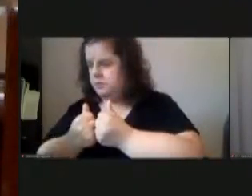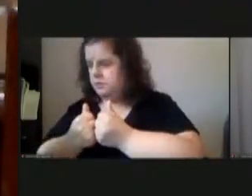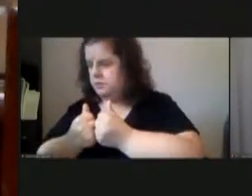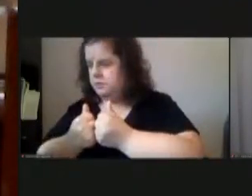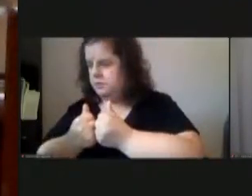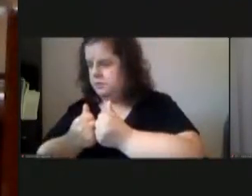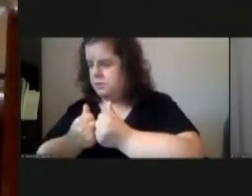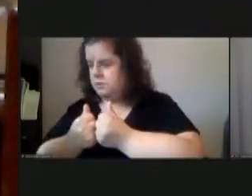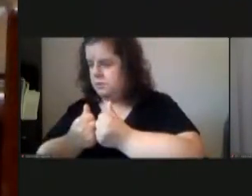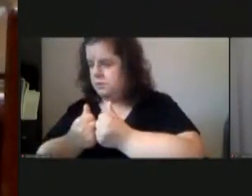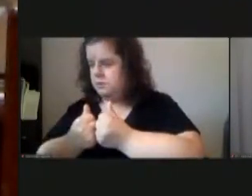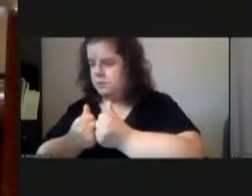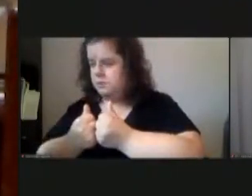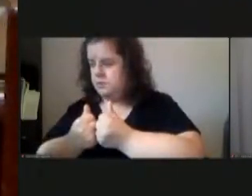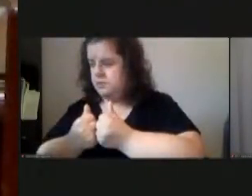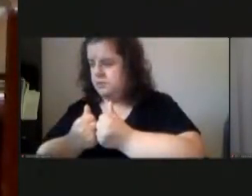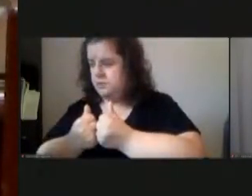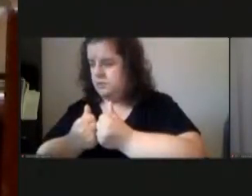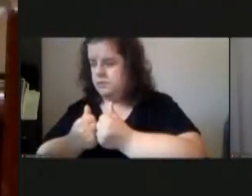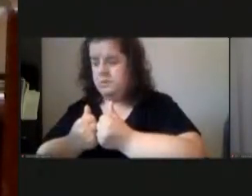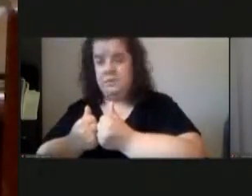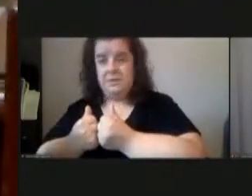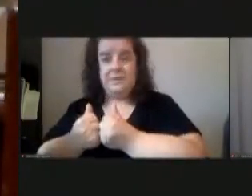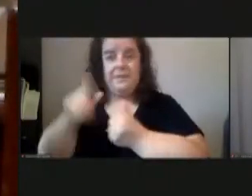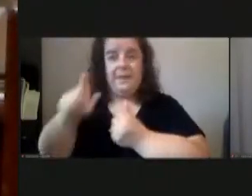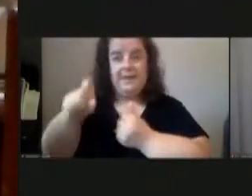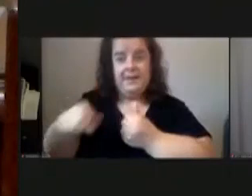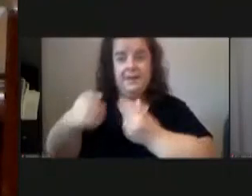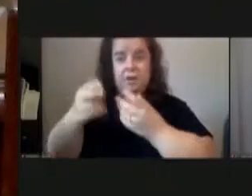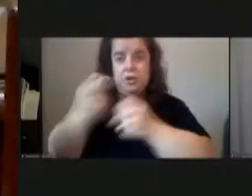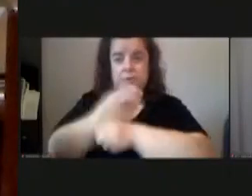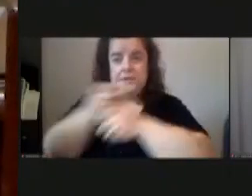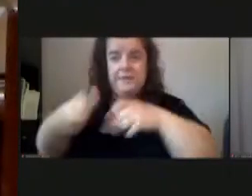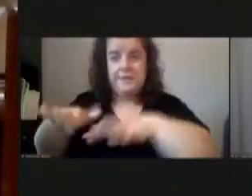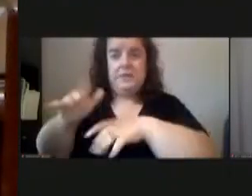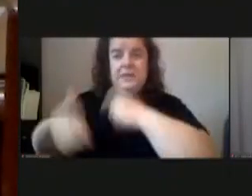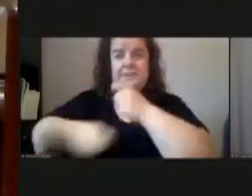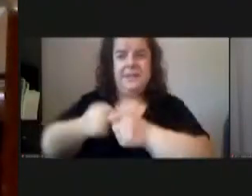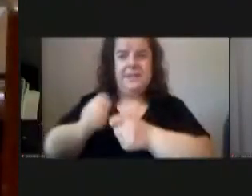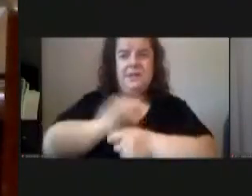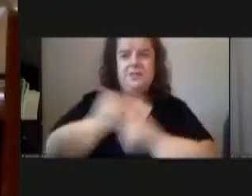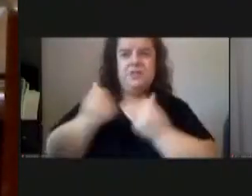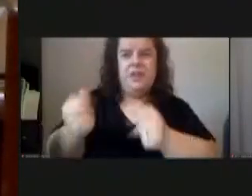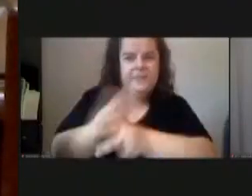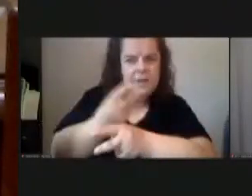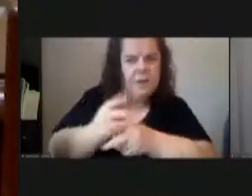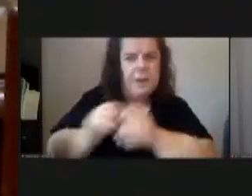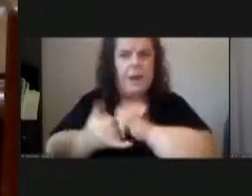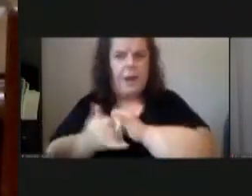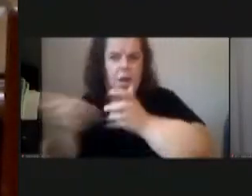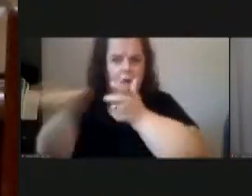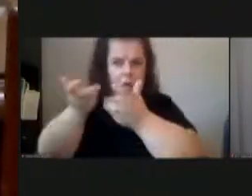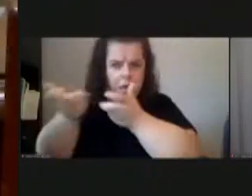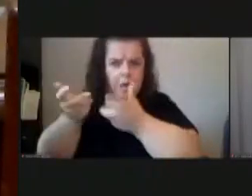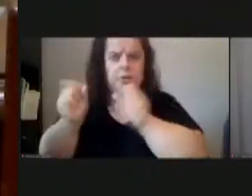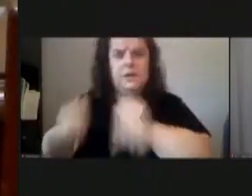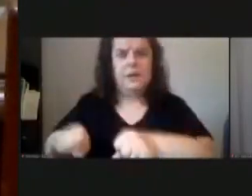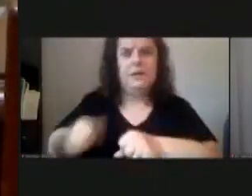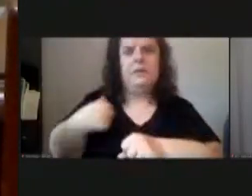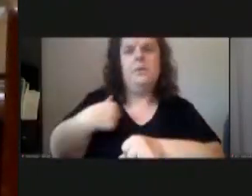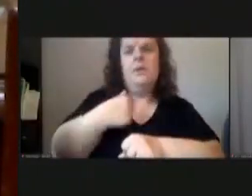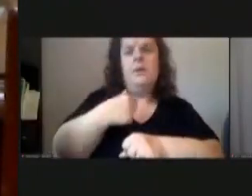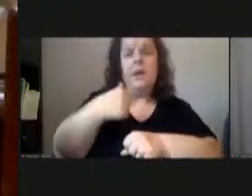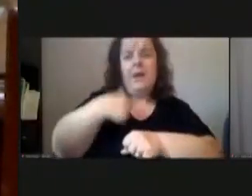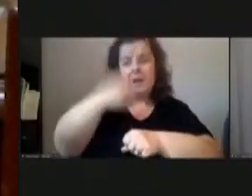needed to use the field and instead of trying us all trying to figure out okay how can we do this i know that you've had some meetings